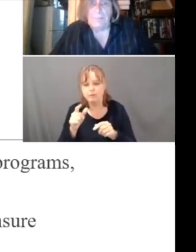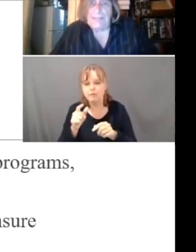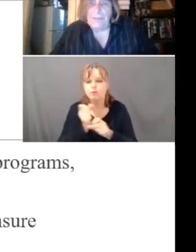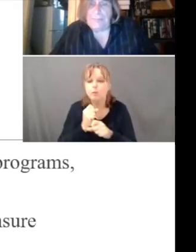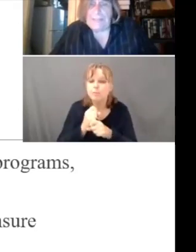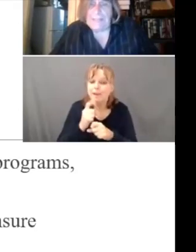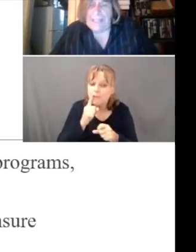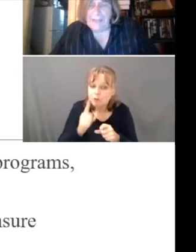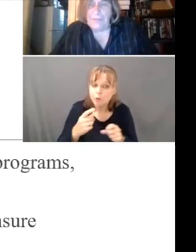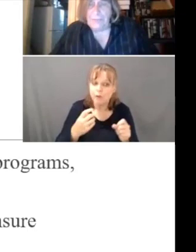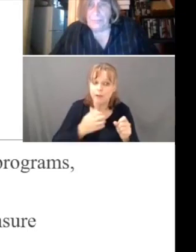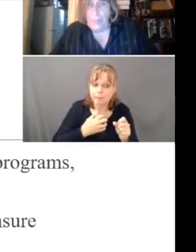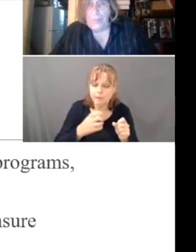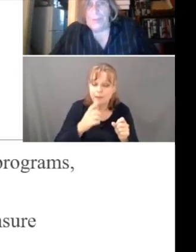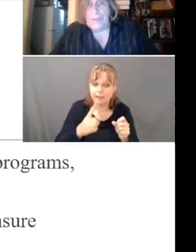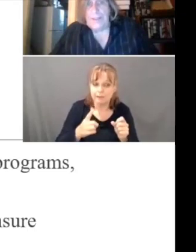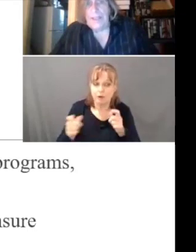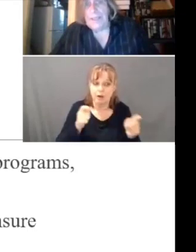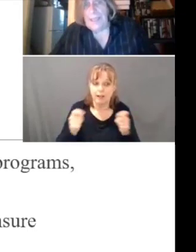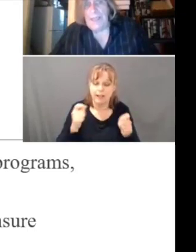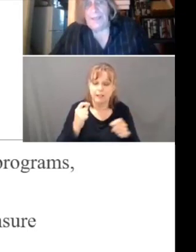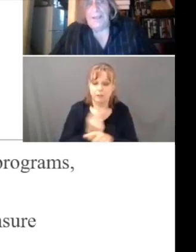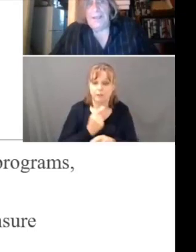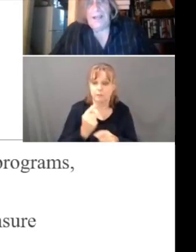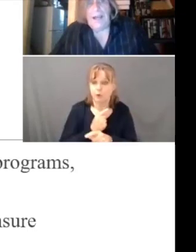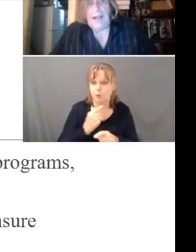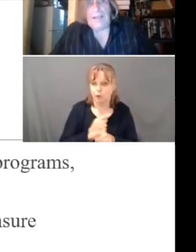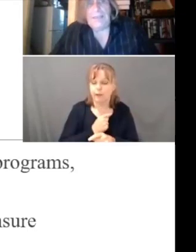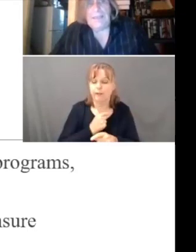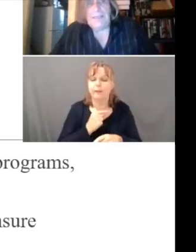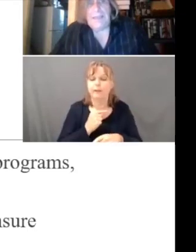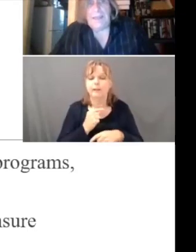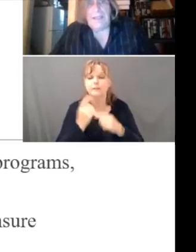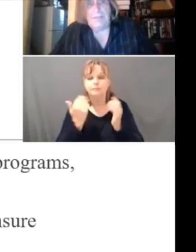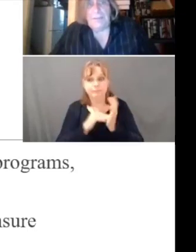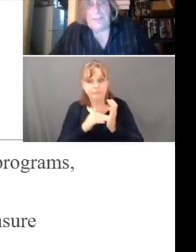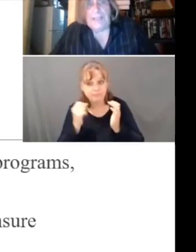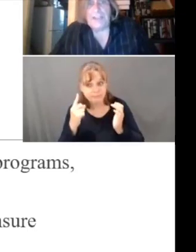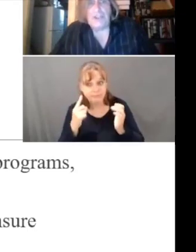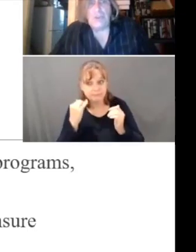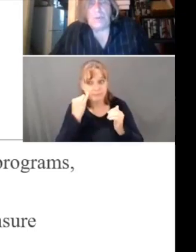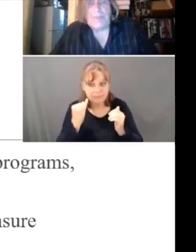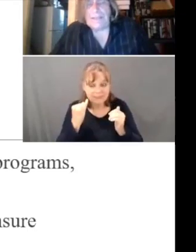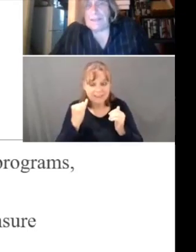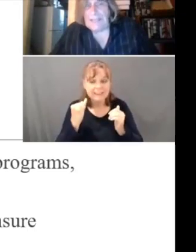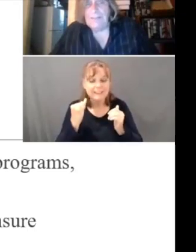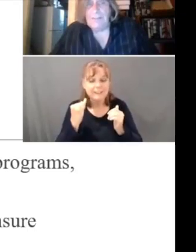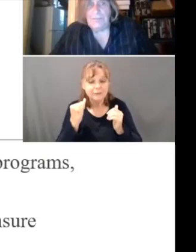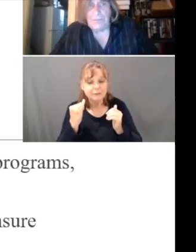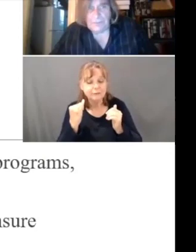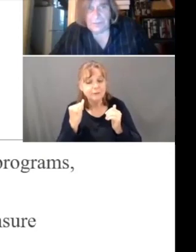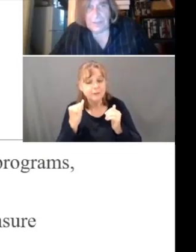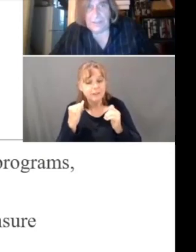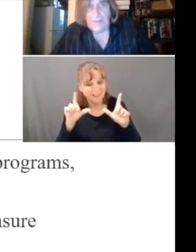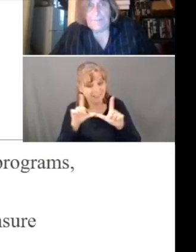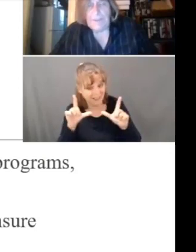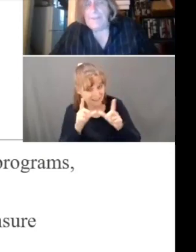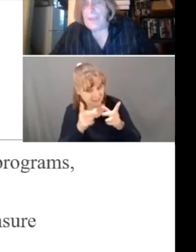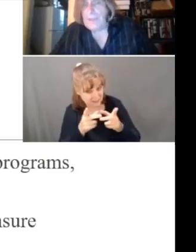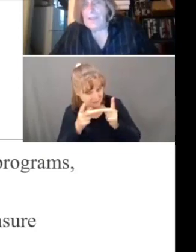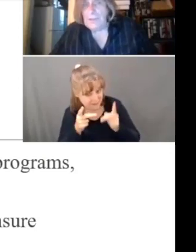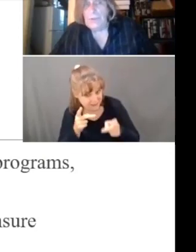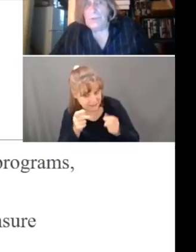complaints are being handled appropriately. Again, I think that if there's any issue with a licensed facility,